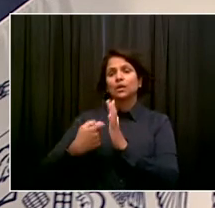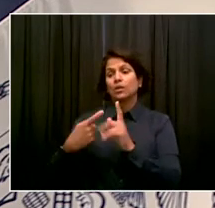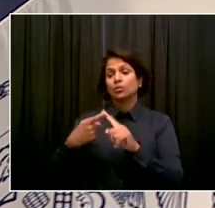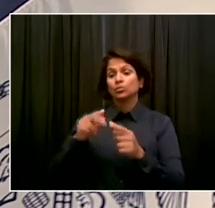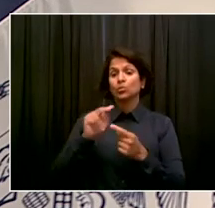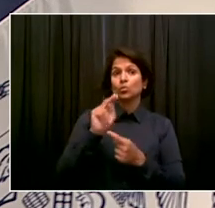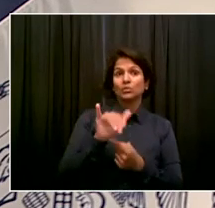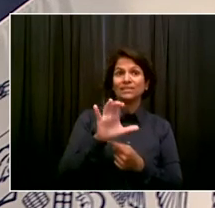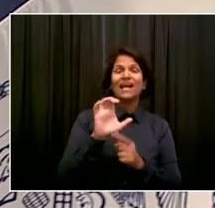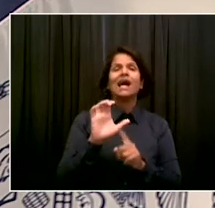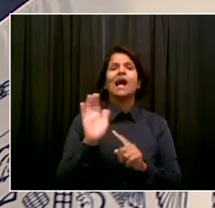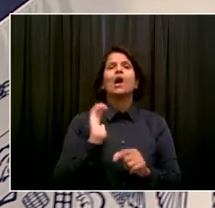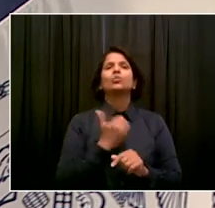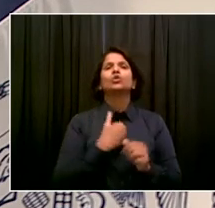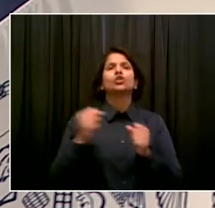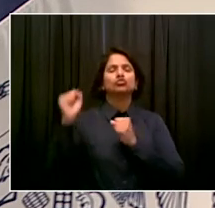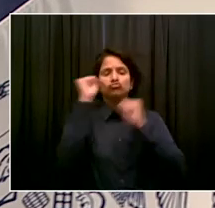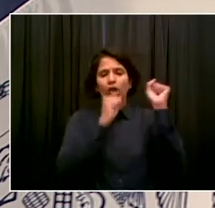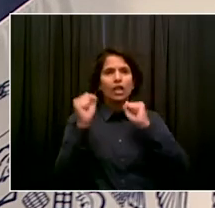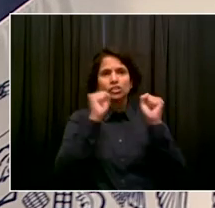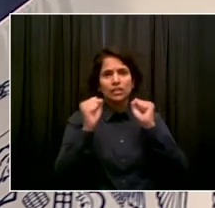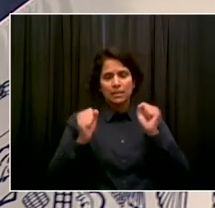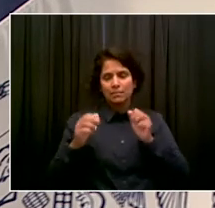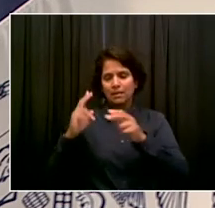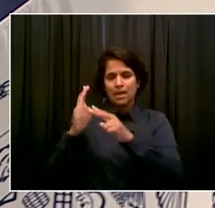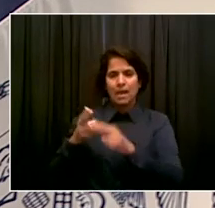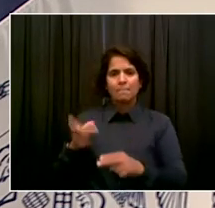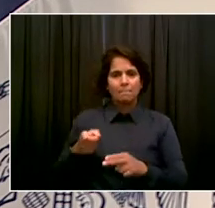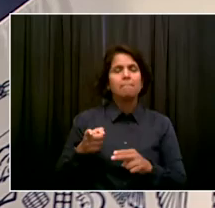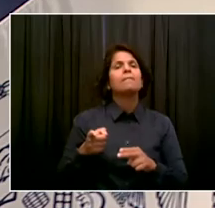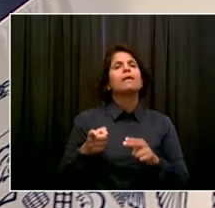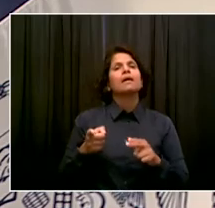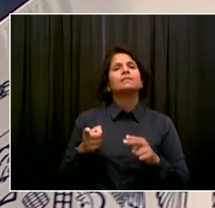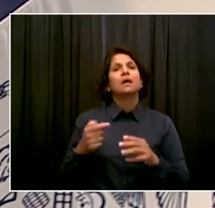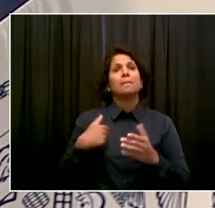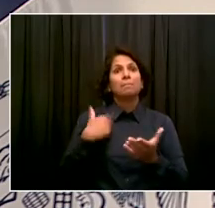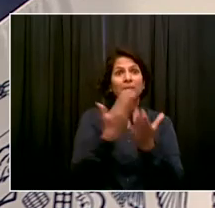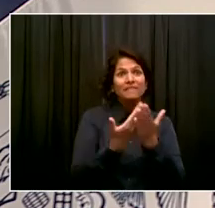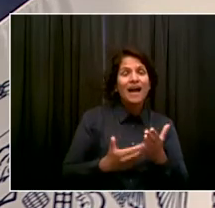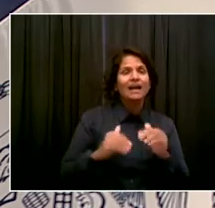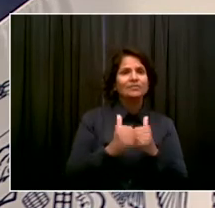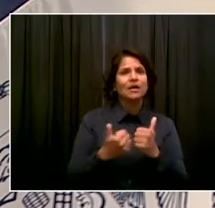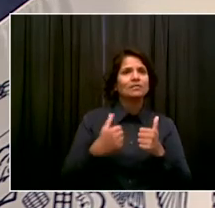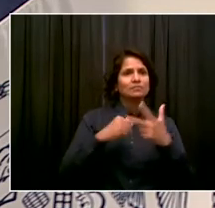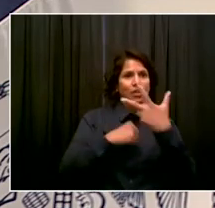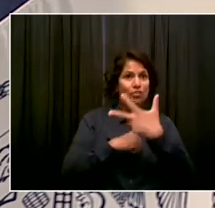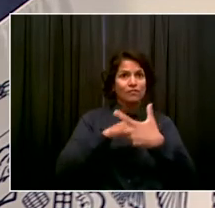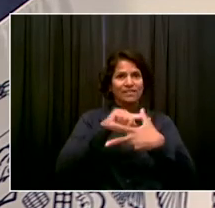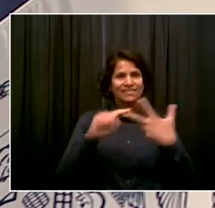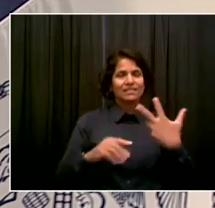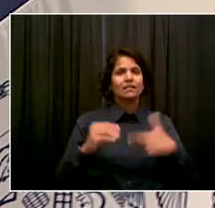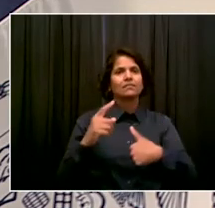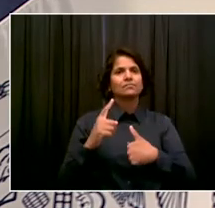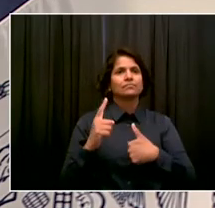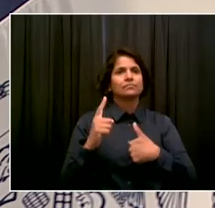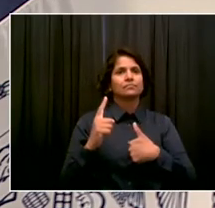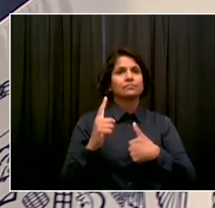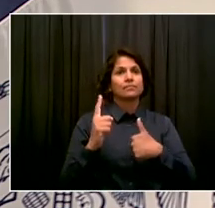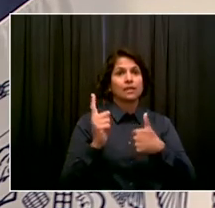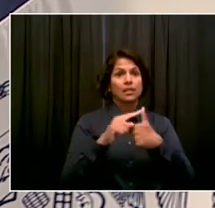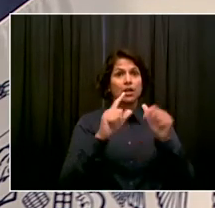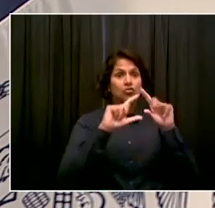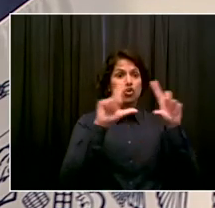vaccination card or the NYC app or the Excelsior pass. So we've got three great ways for people to